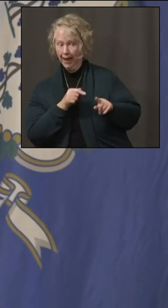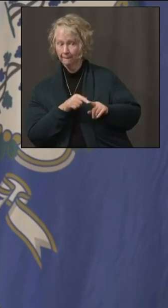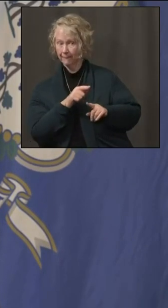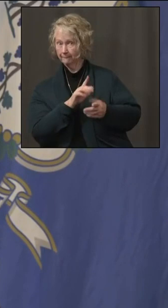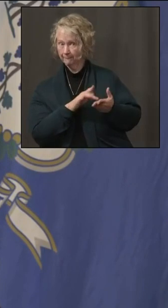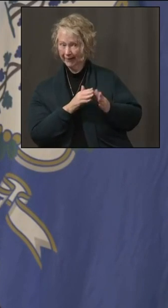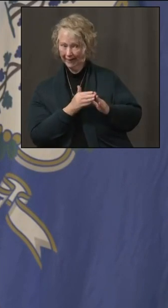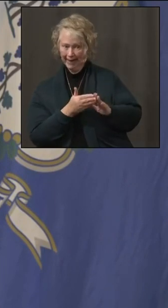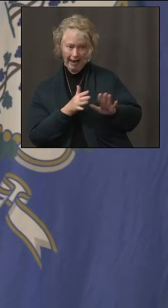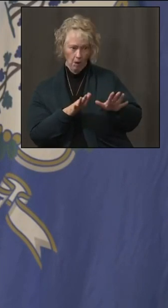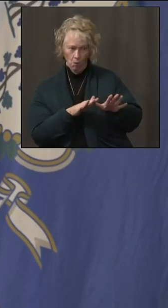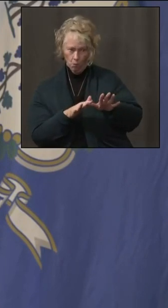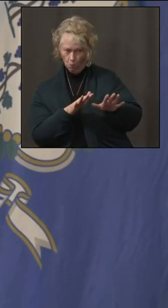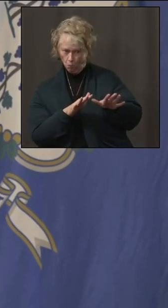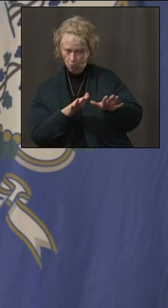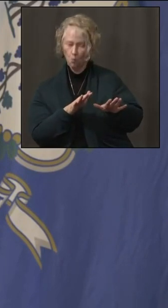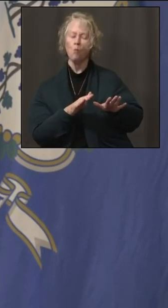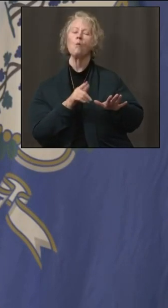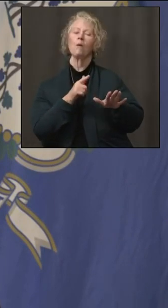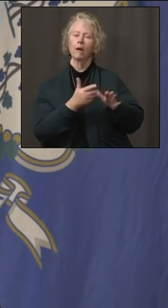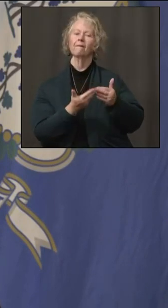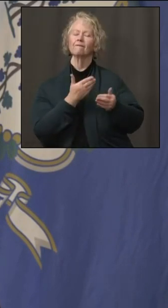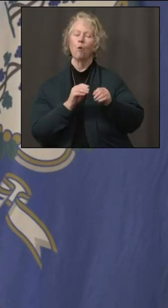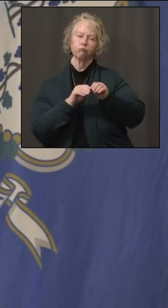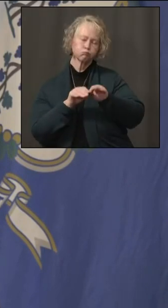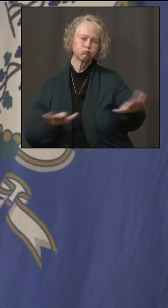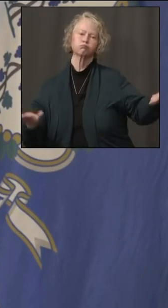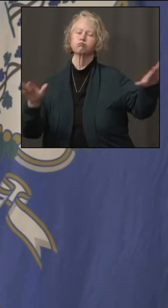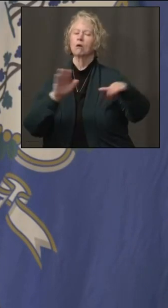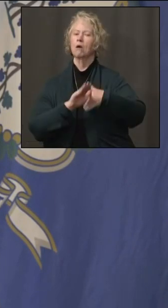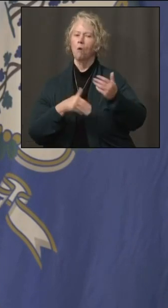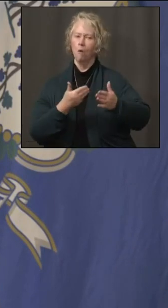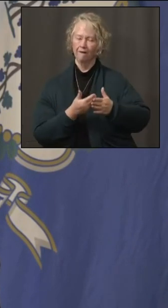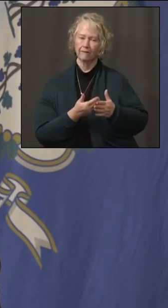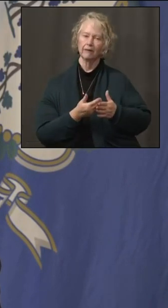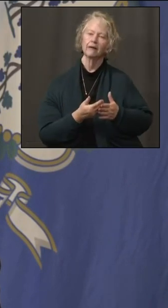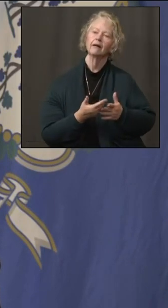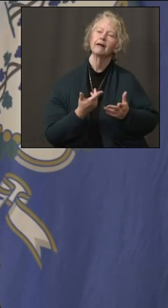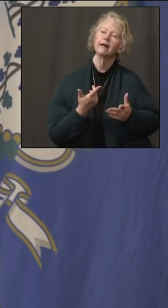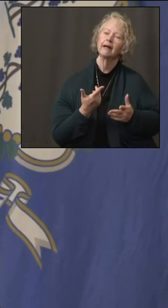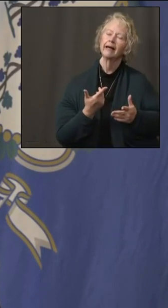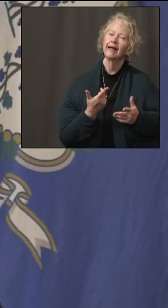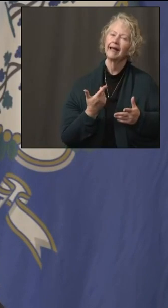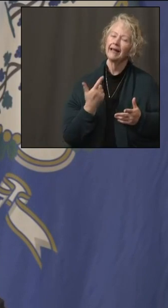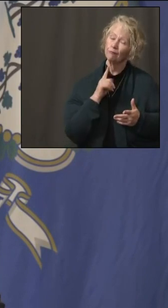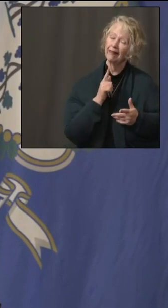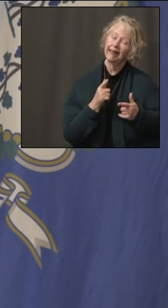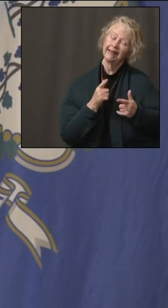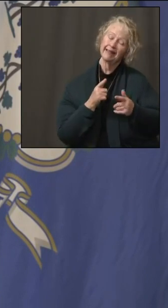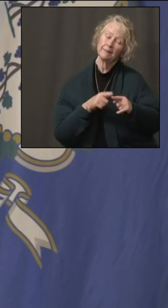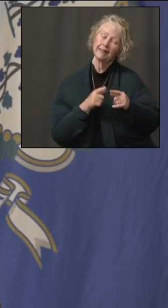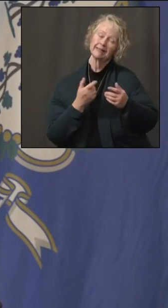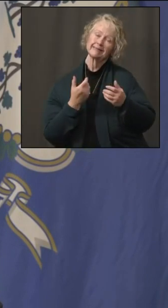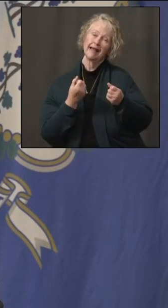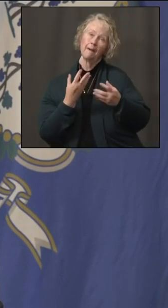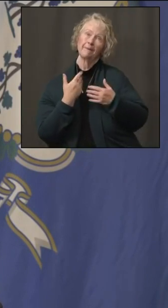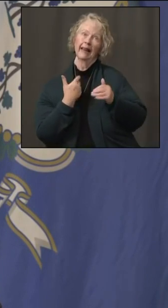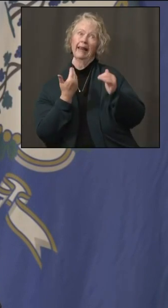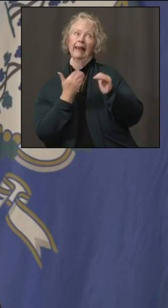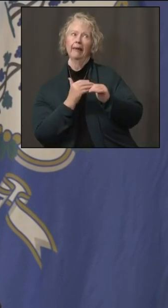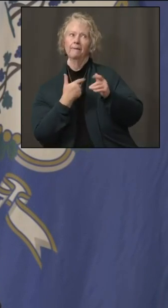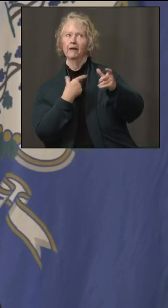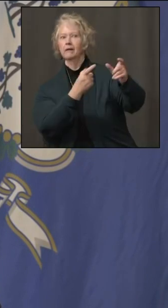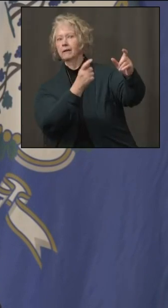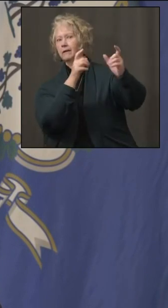are, and we're limited a little bit by the nature of the Binax tests we do get from the federal government, but they've